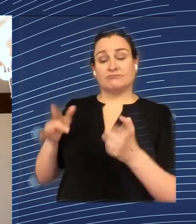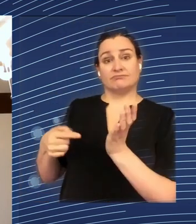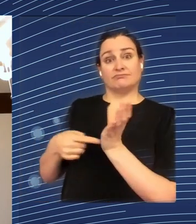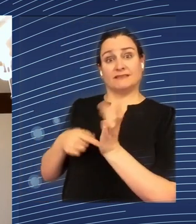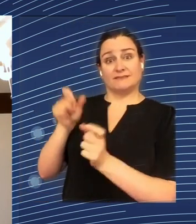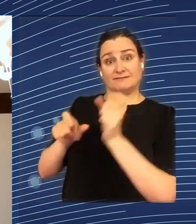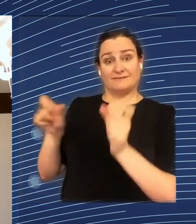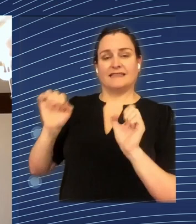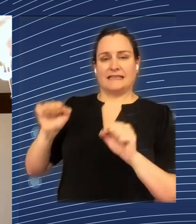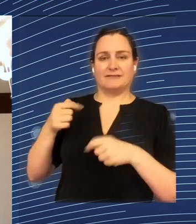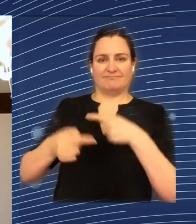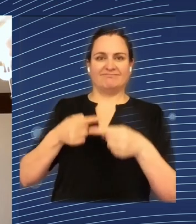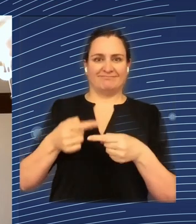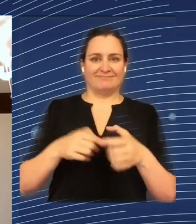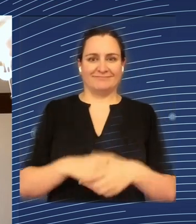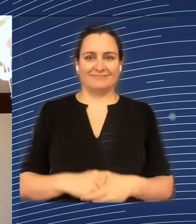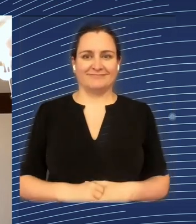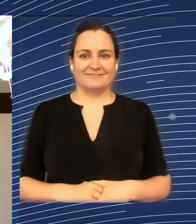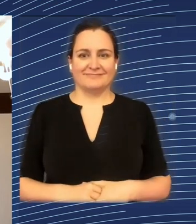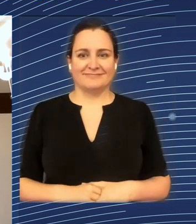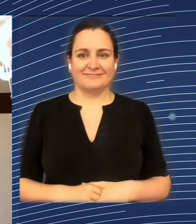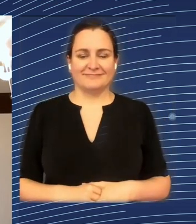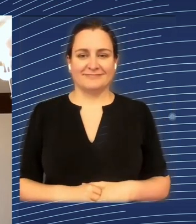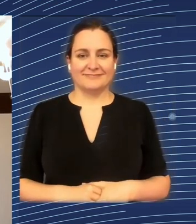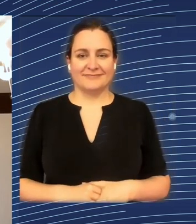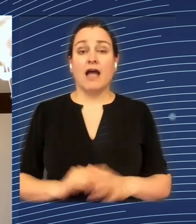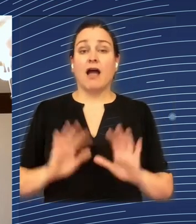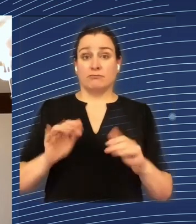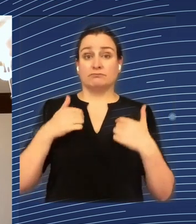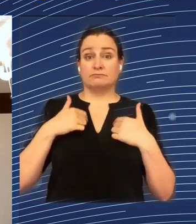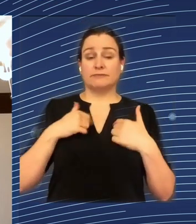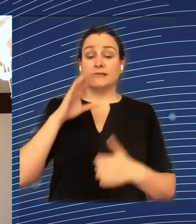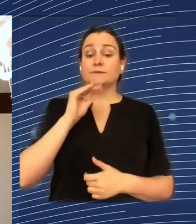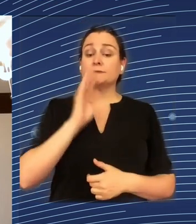I will try to speak and enunciate very clearly. How about that? Excellent.